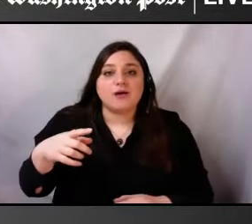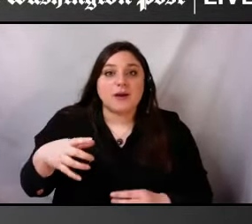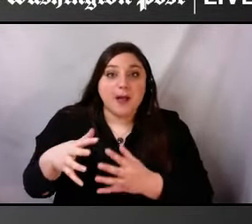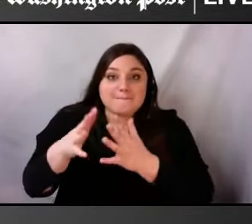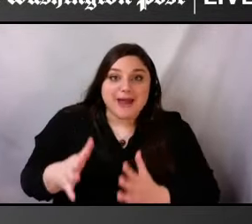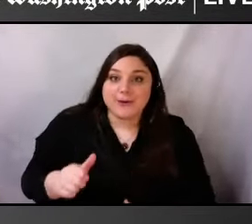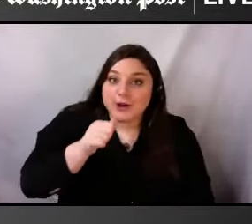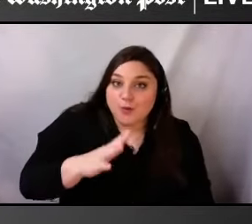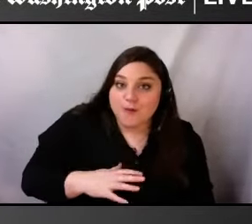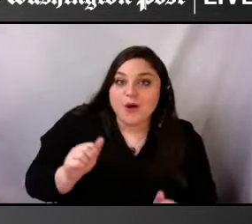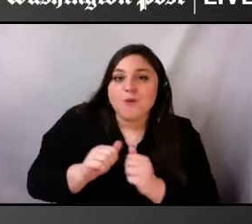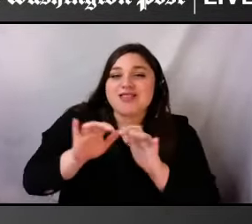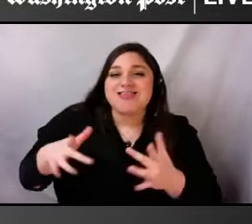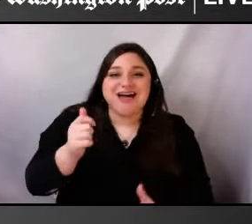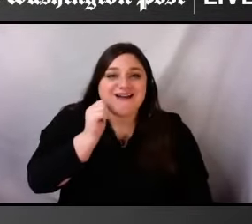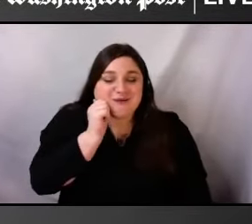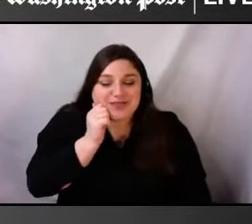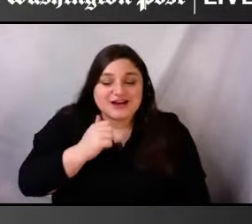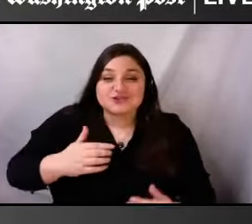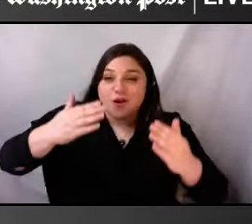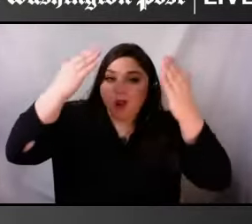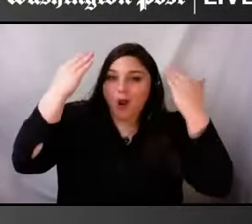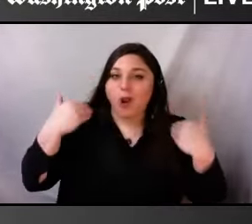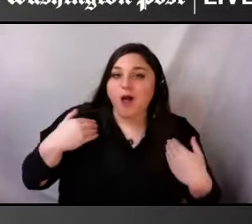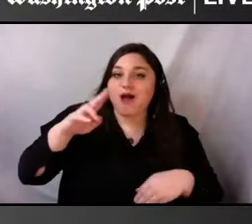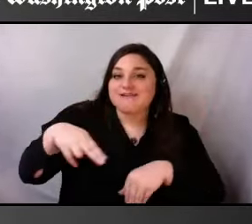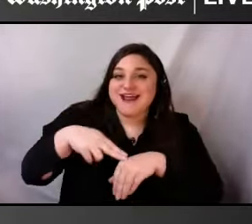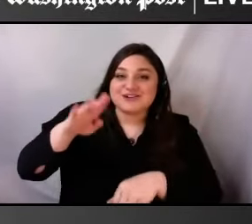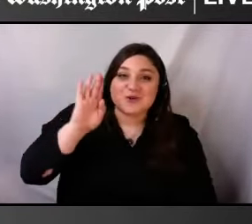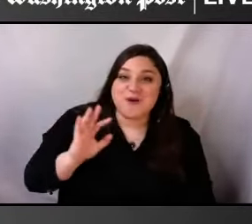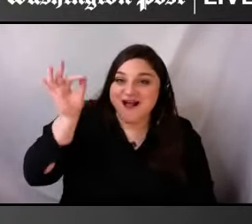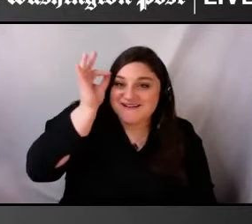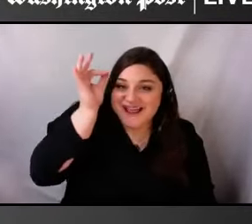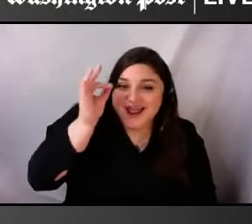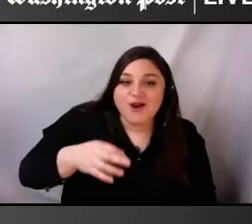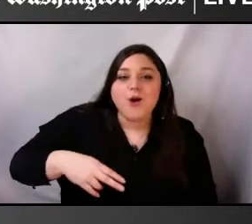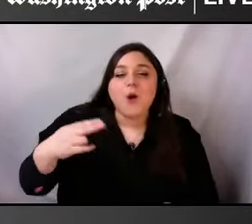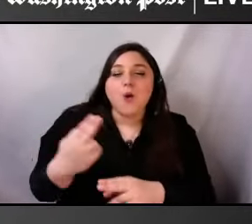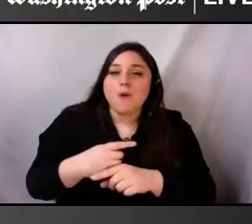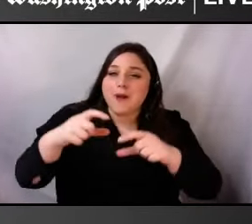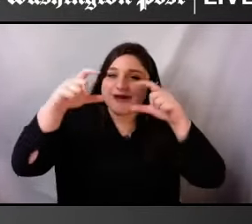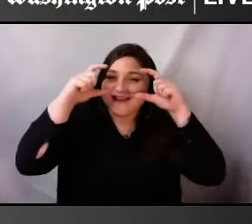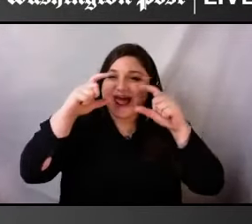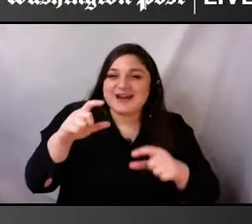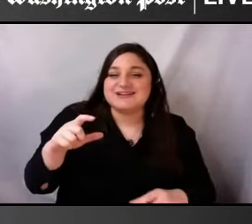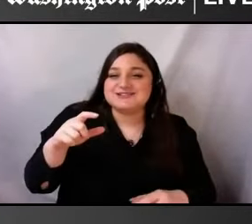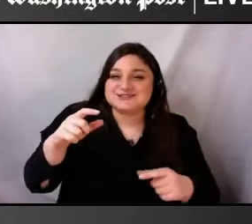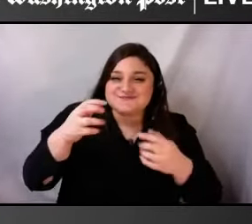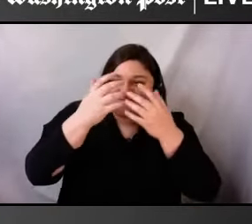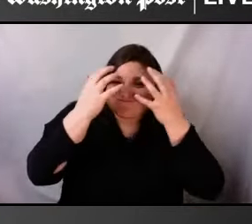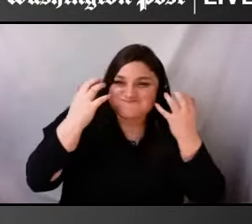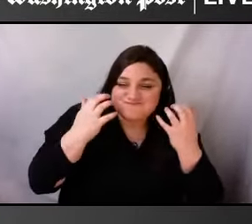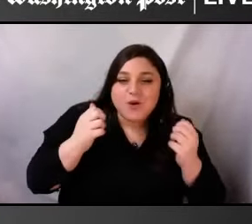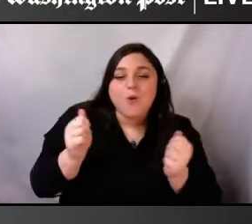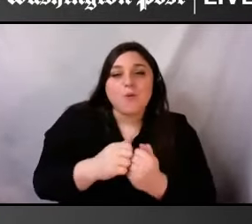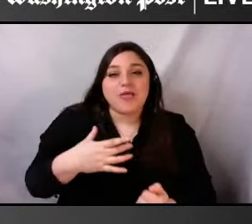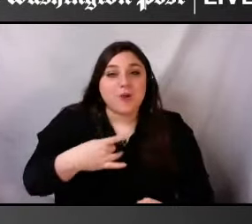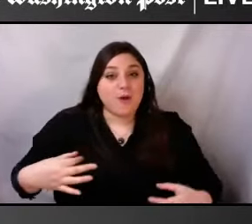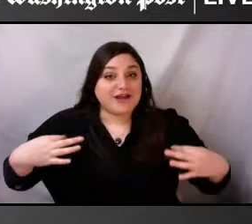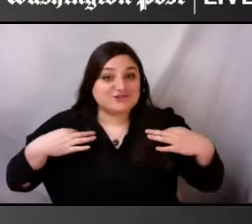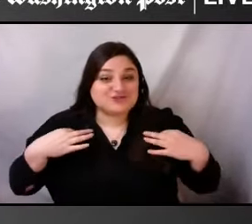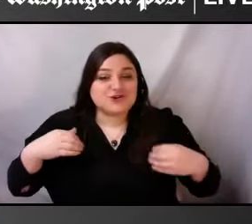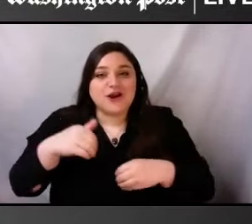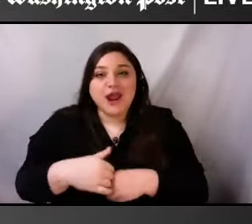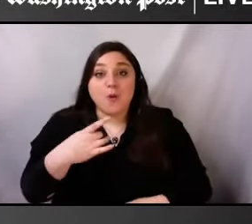Long, natural brown hair. I'm wearing tortoiseshell glasses, a white top. And I'm seated in a white room with